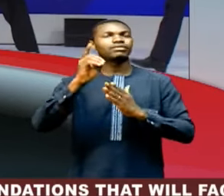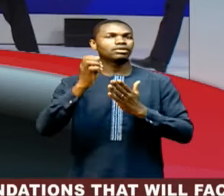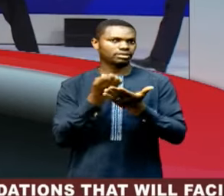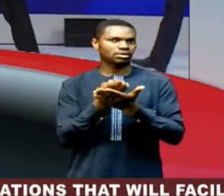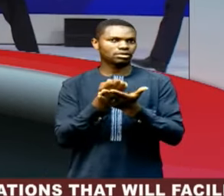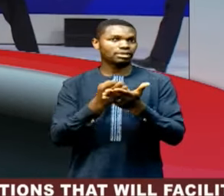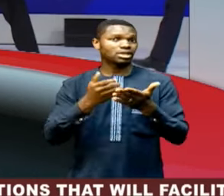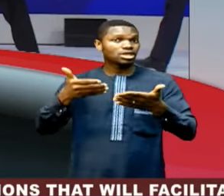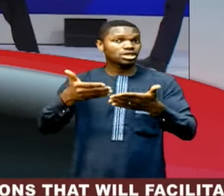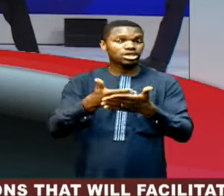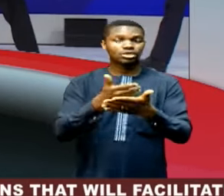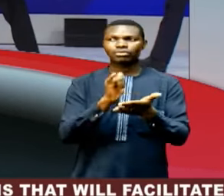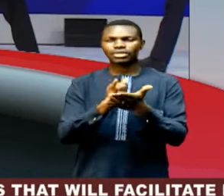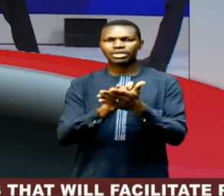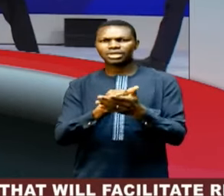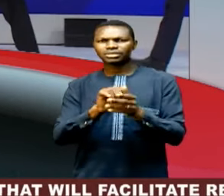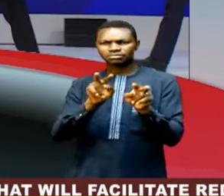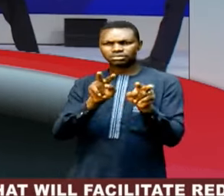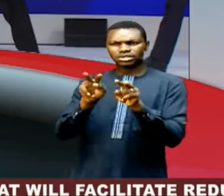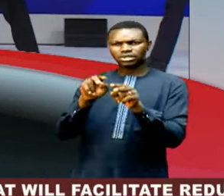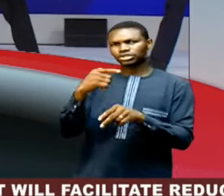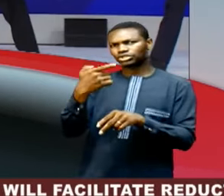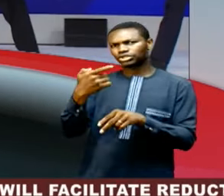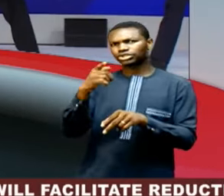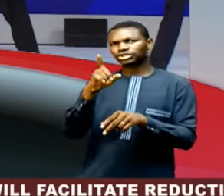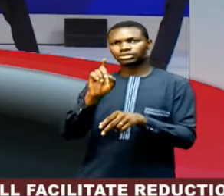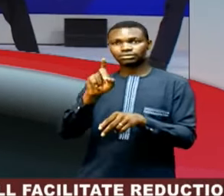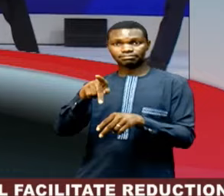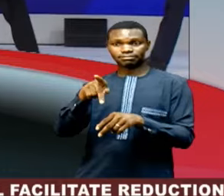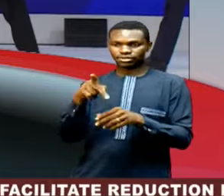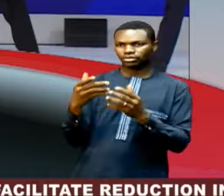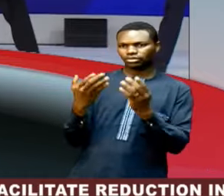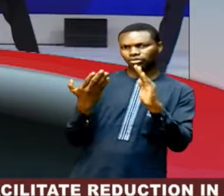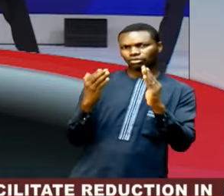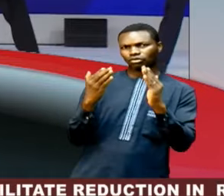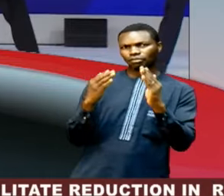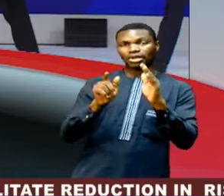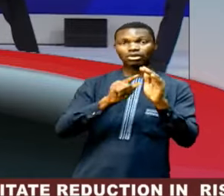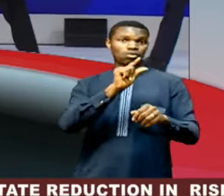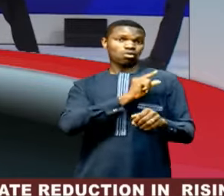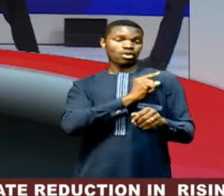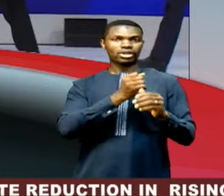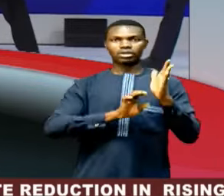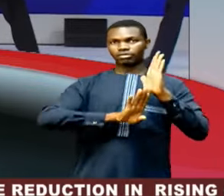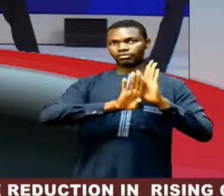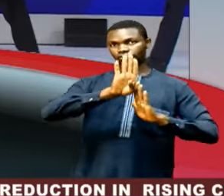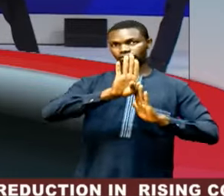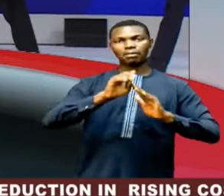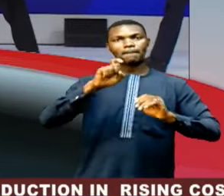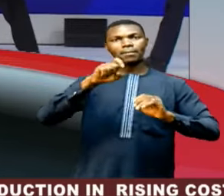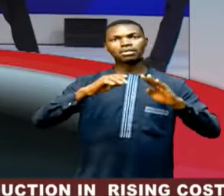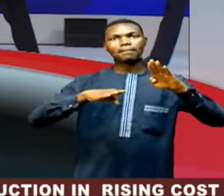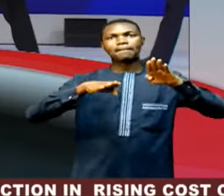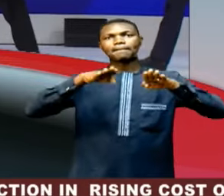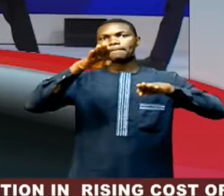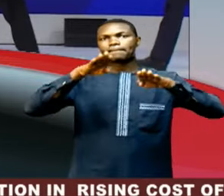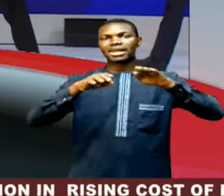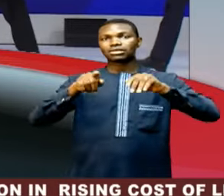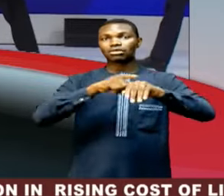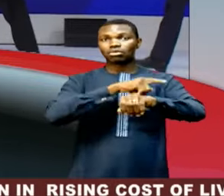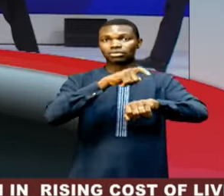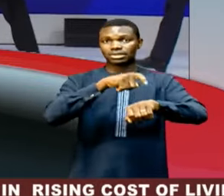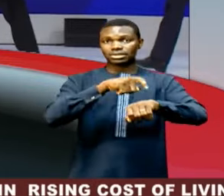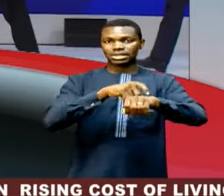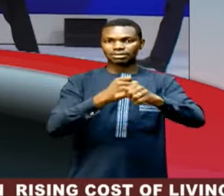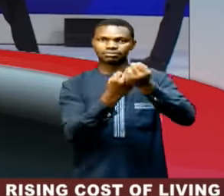that views GDP alongside quality of growth. The approach calls for a balance between long-term sustainability and equity.